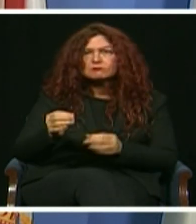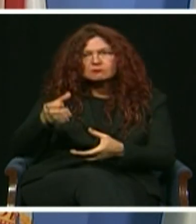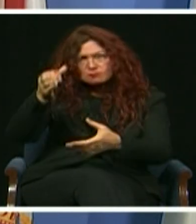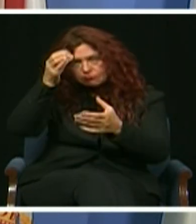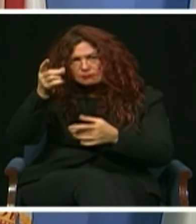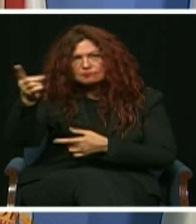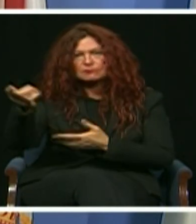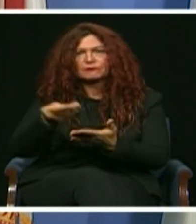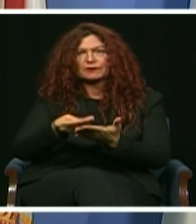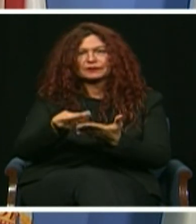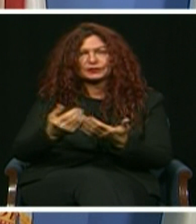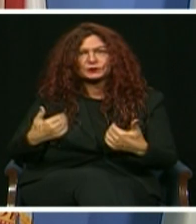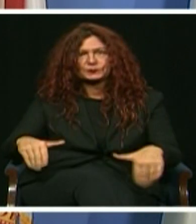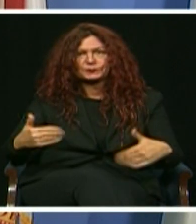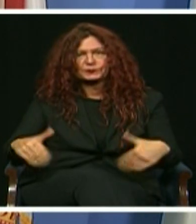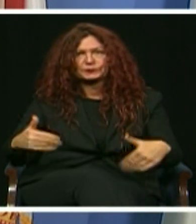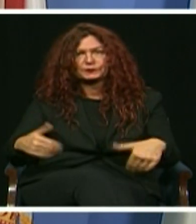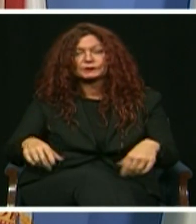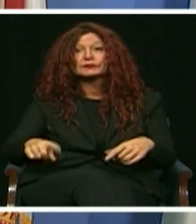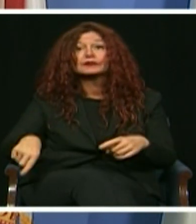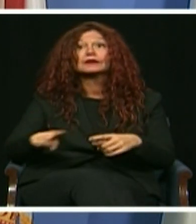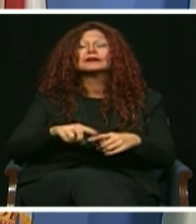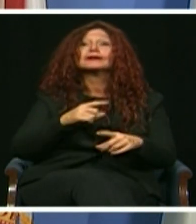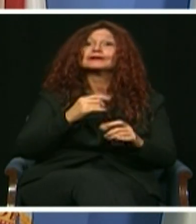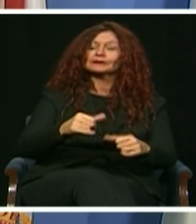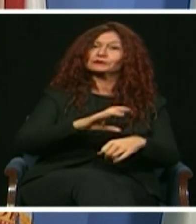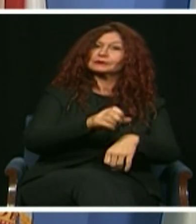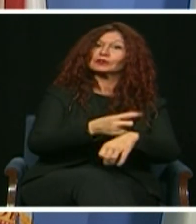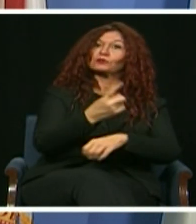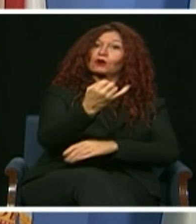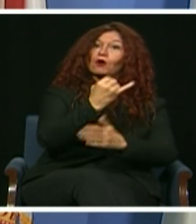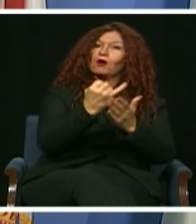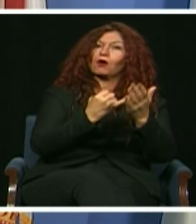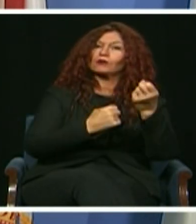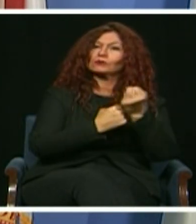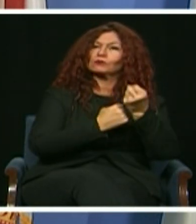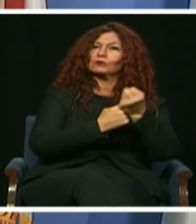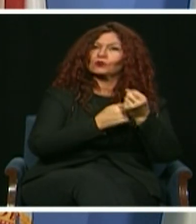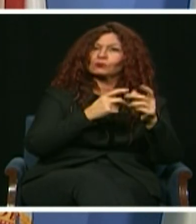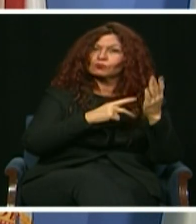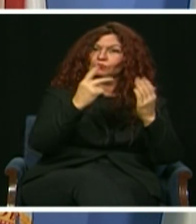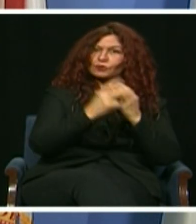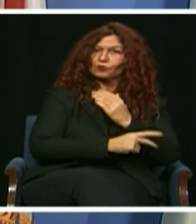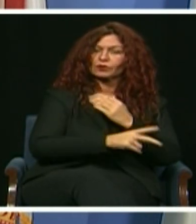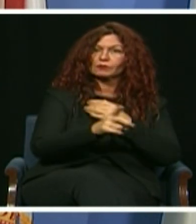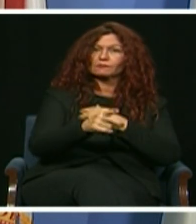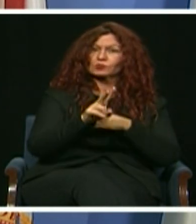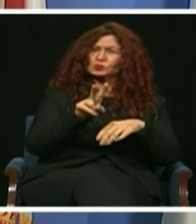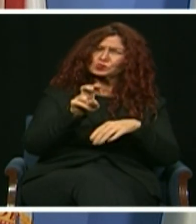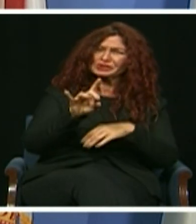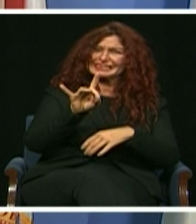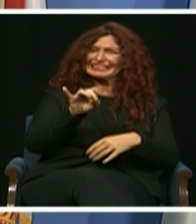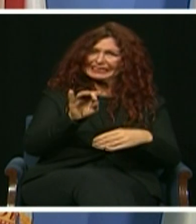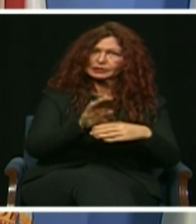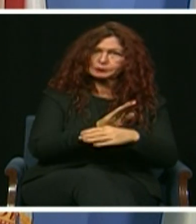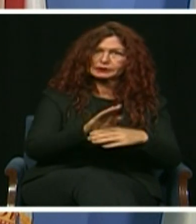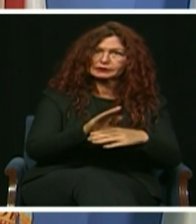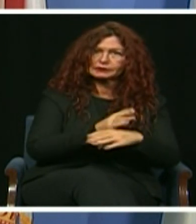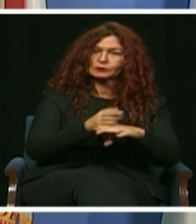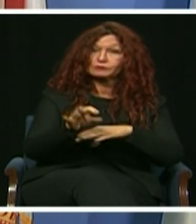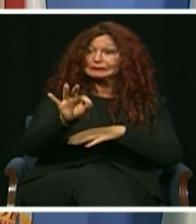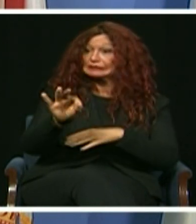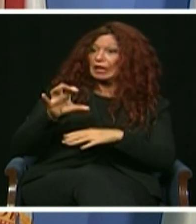Director Michael Spring, we created an arts support program, which helped 280 organizations and nearly 900 artists